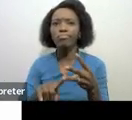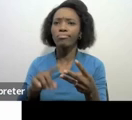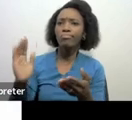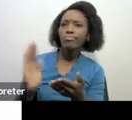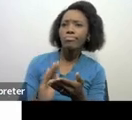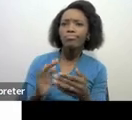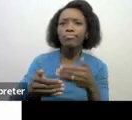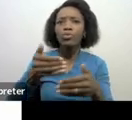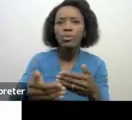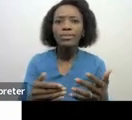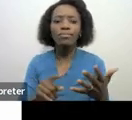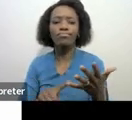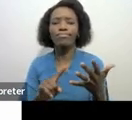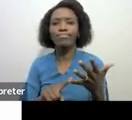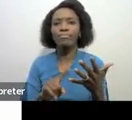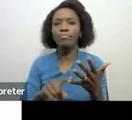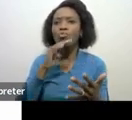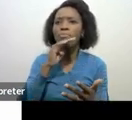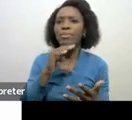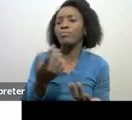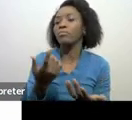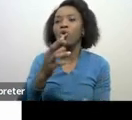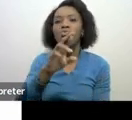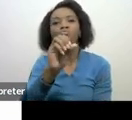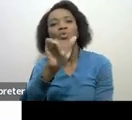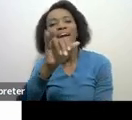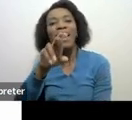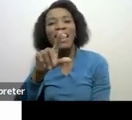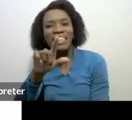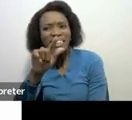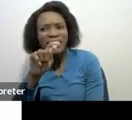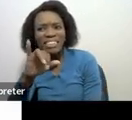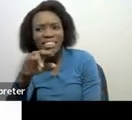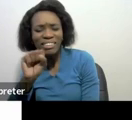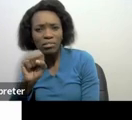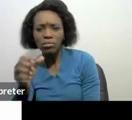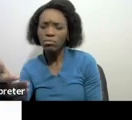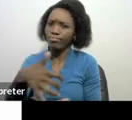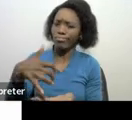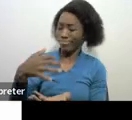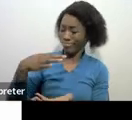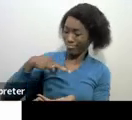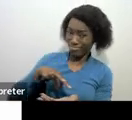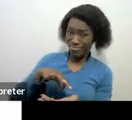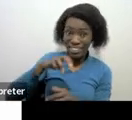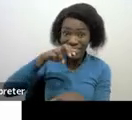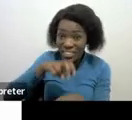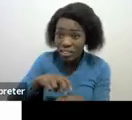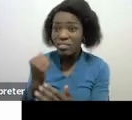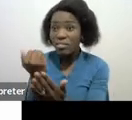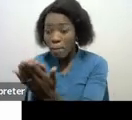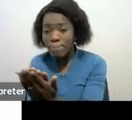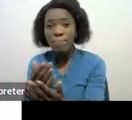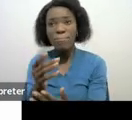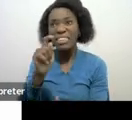tax rates, royalties received, provisional texts, do you need to submit a tax return, completing an income tax